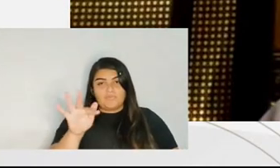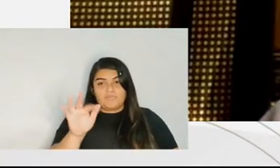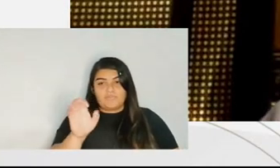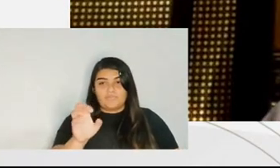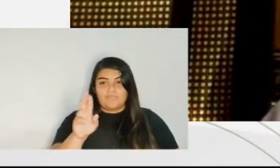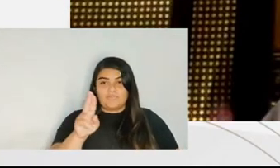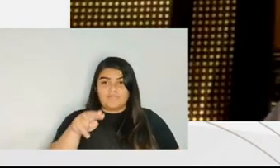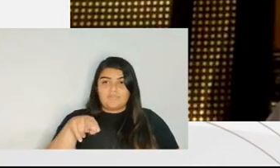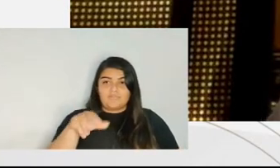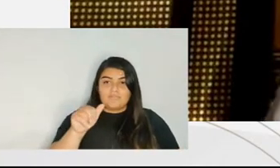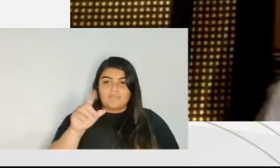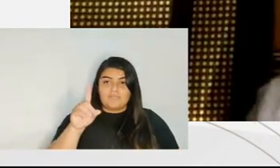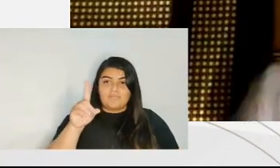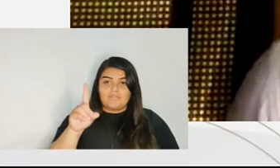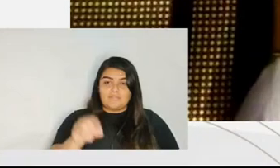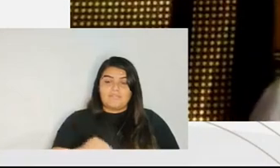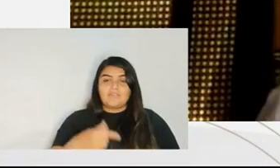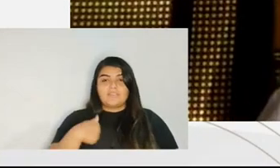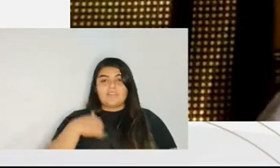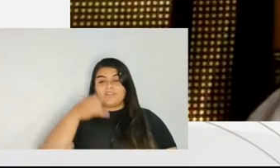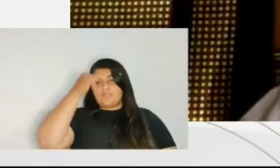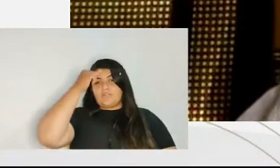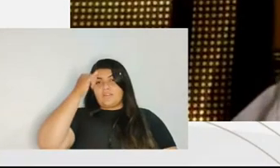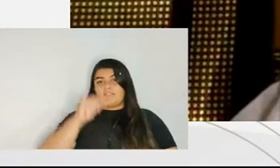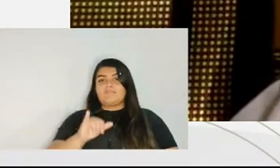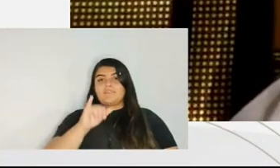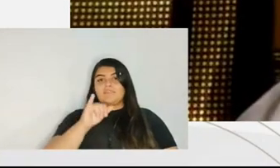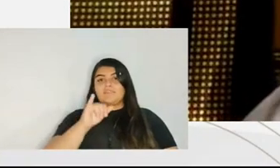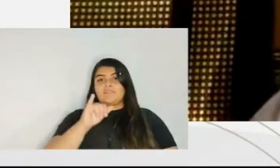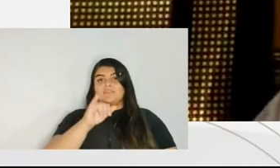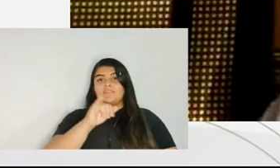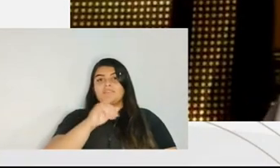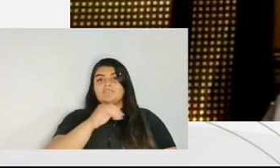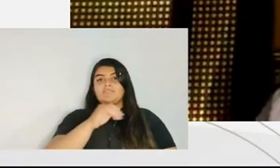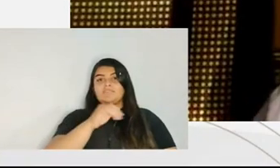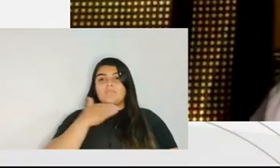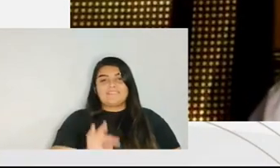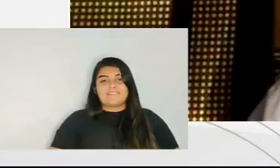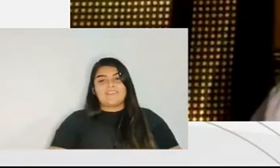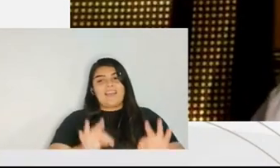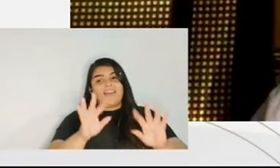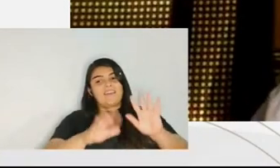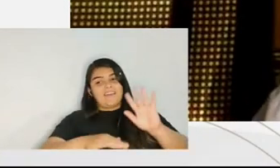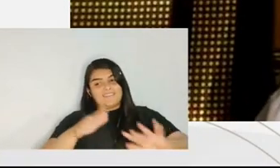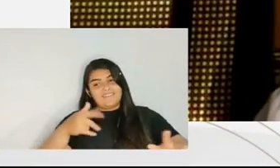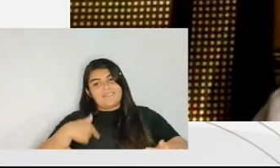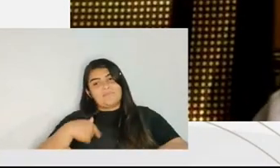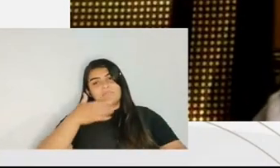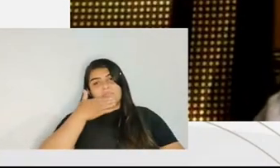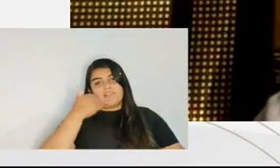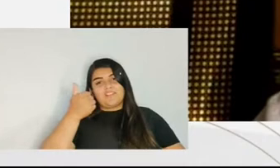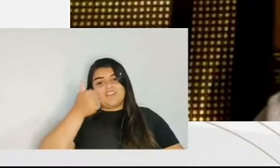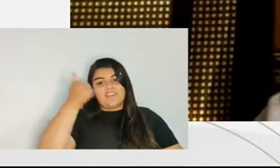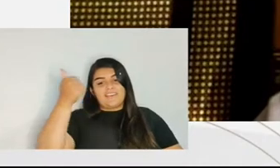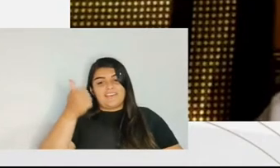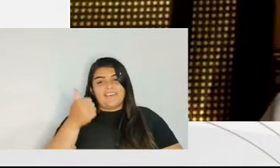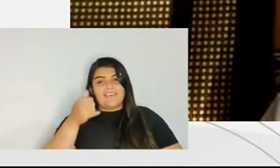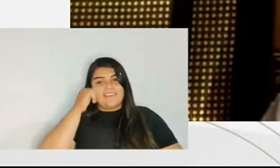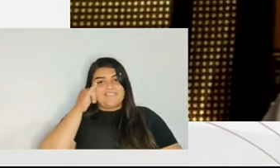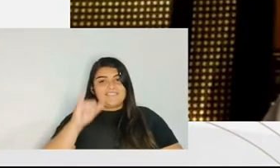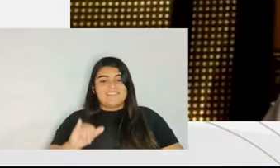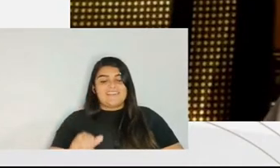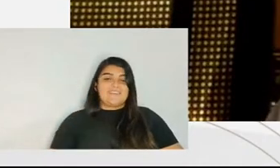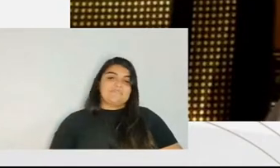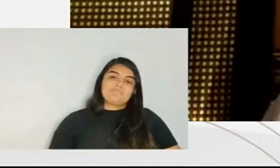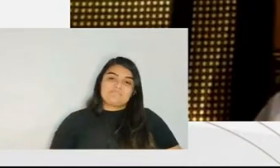getting his audio i am against death penalty but in the case of it sometimes i rethink